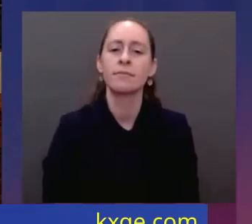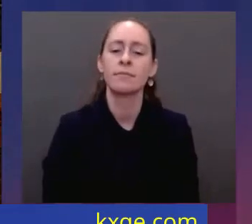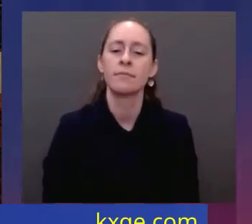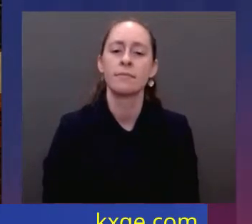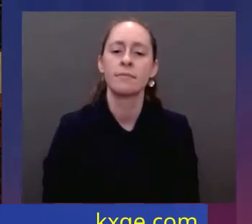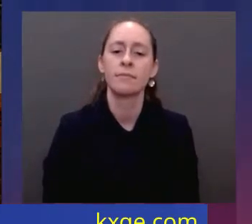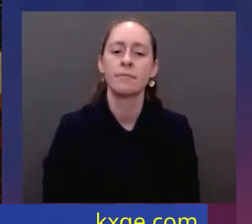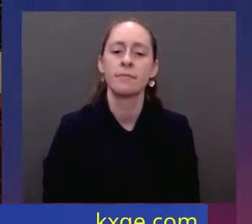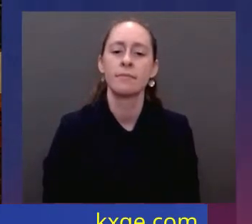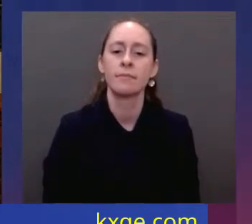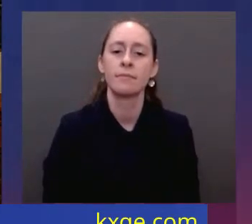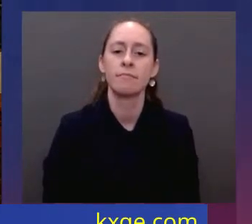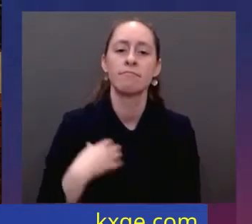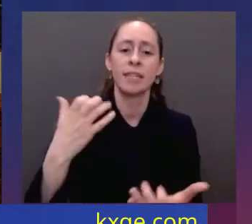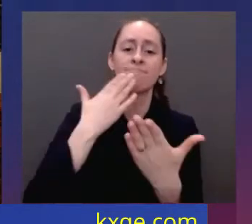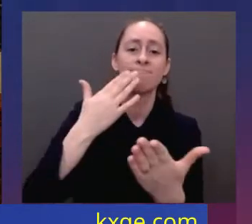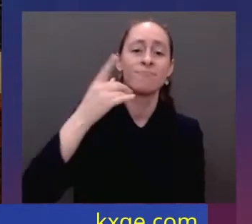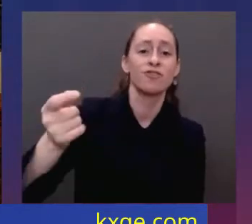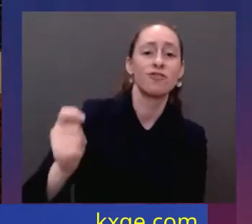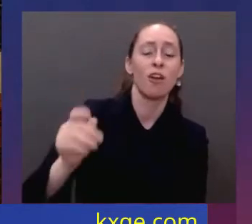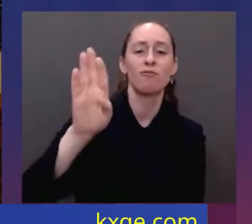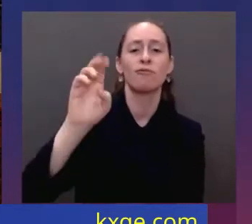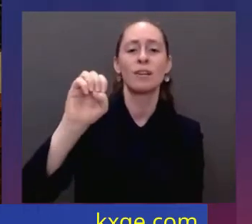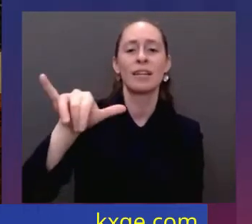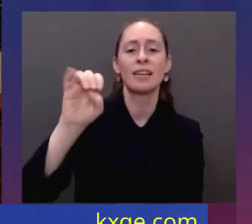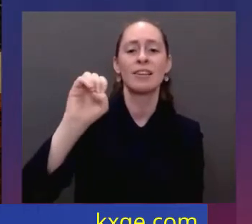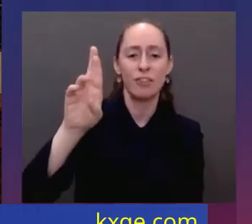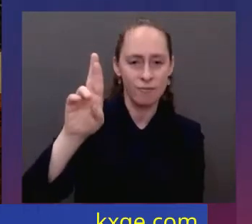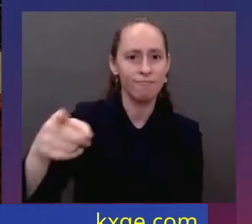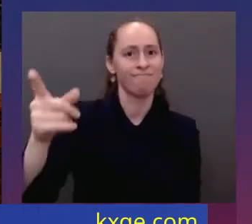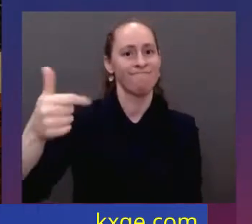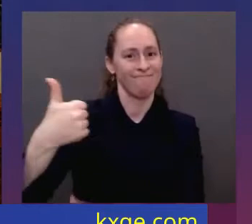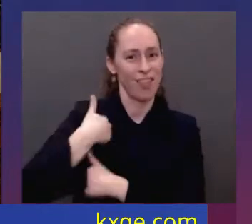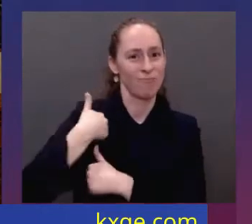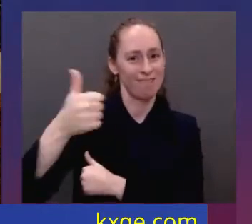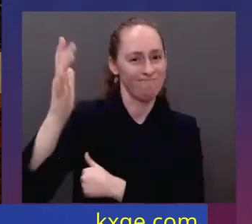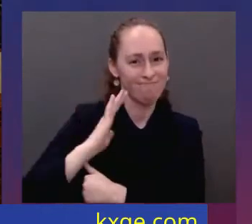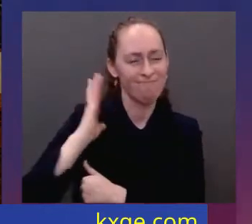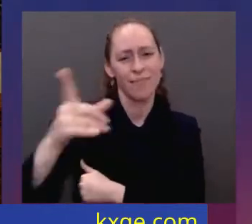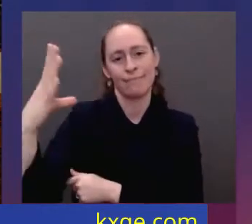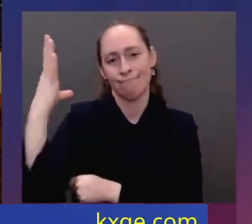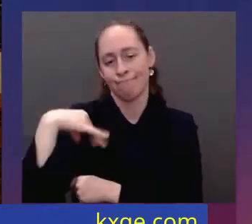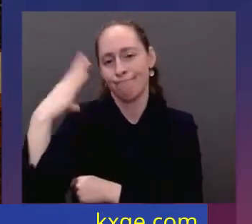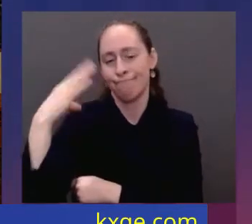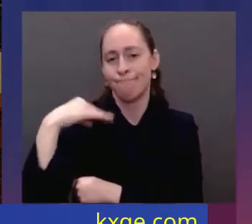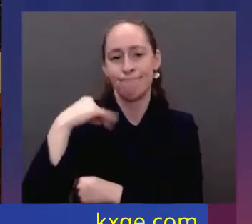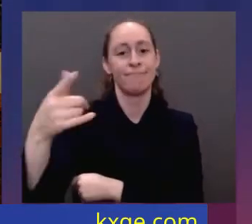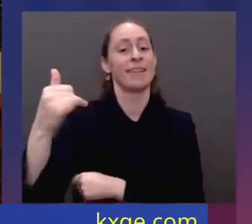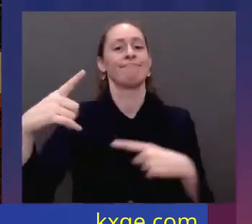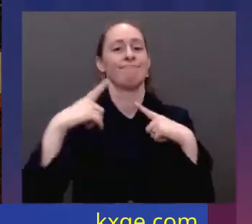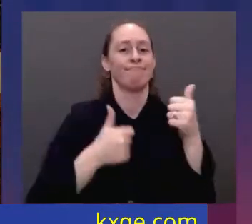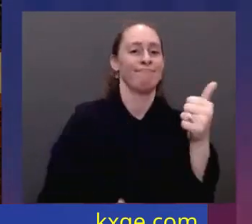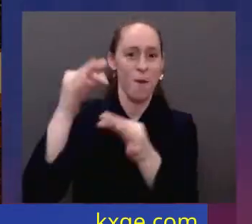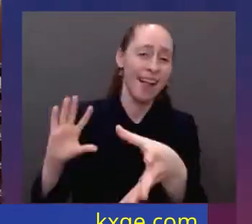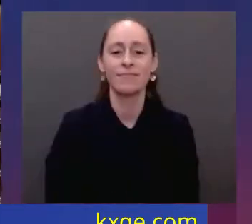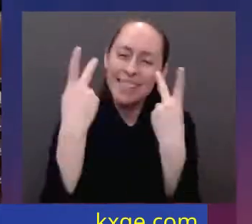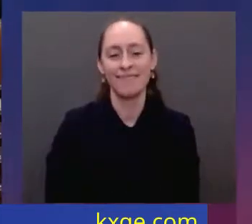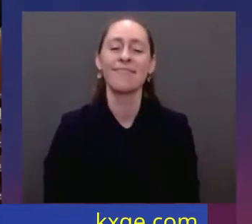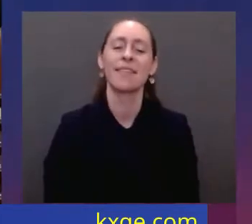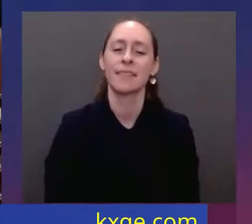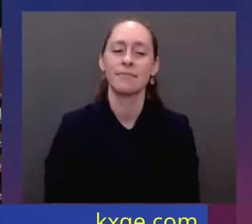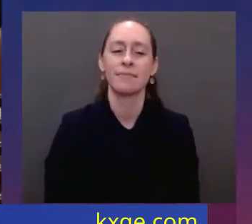veteran, constitutional scholar, retiring justice of the United States Supreme Court. Justice Breyer, thank you for your service. Justice you, thank you, thank you.